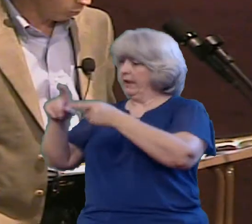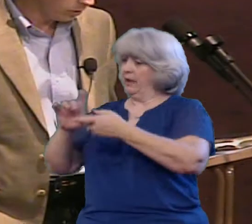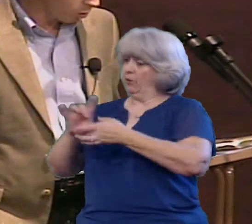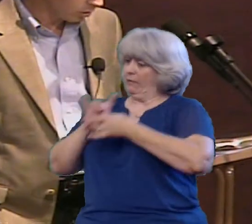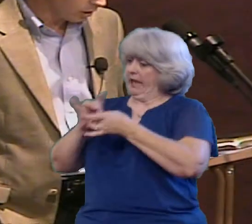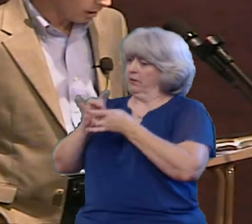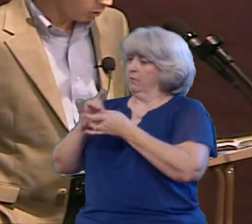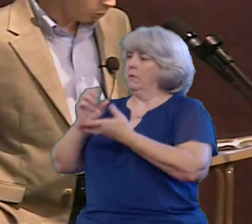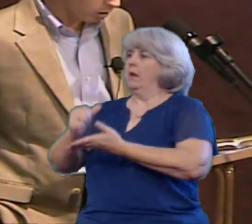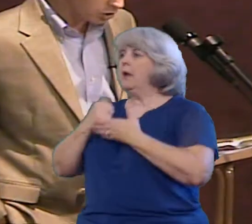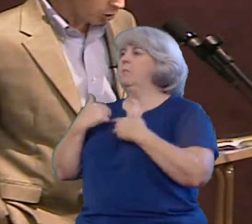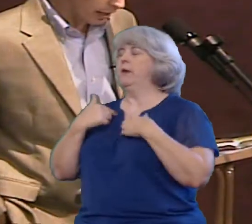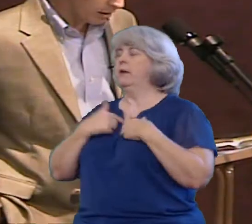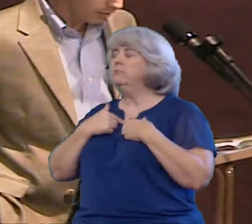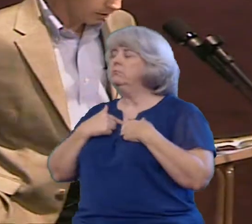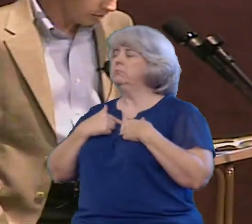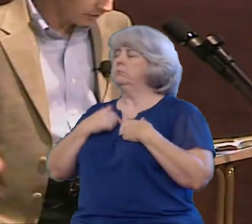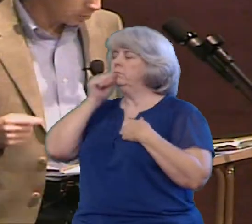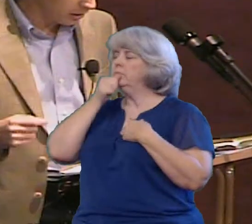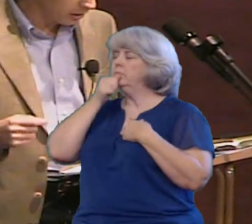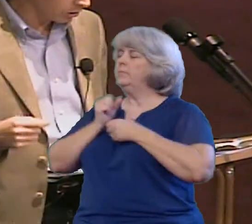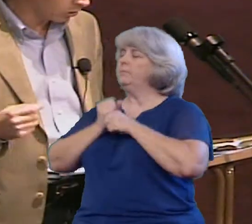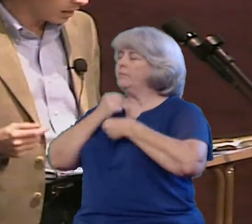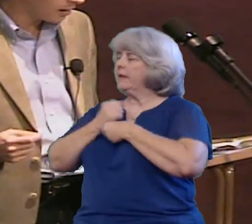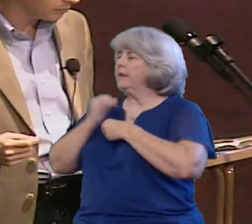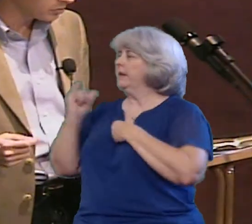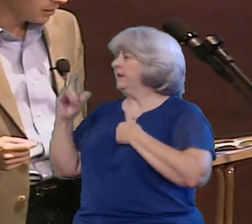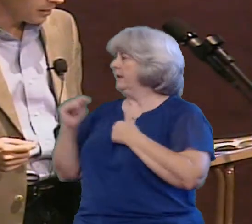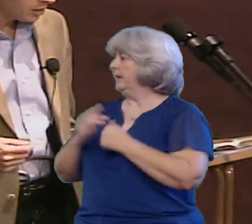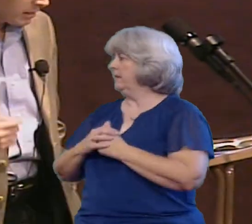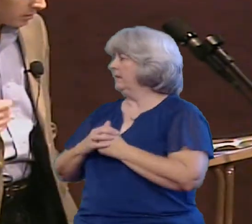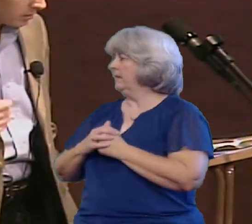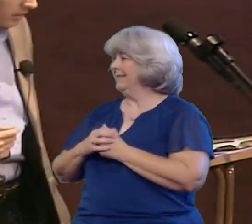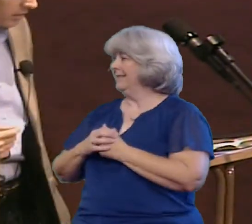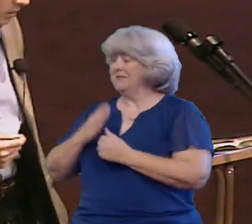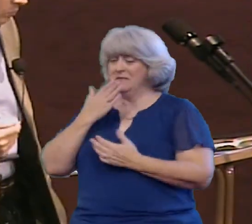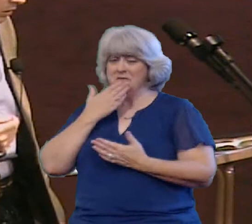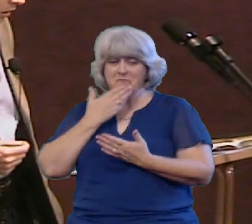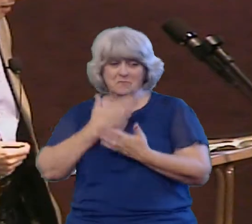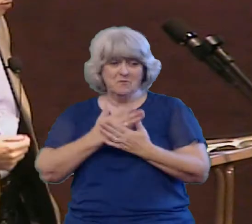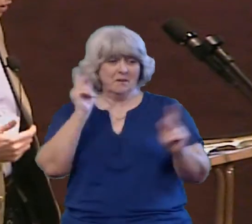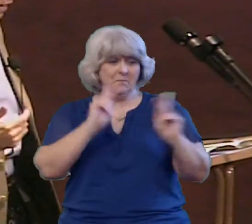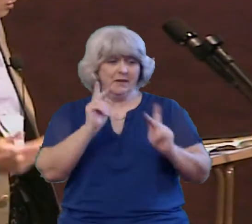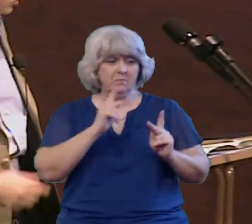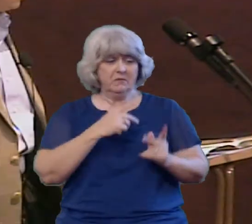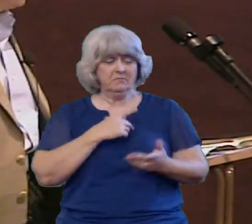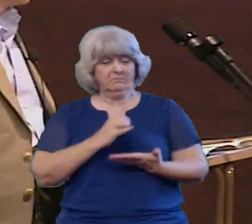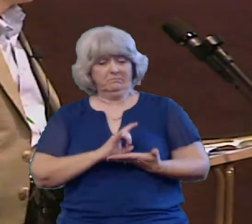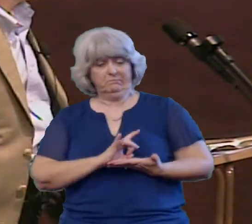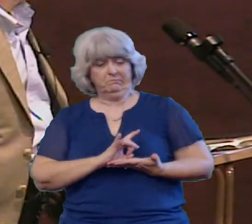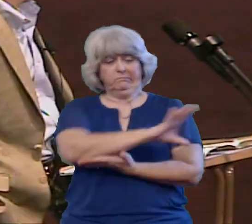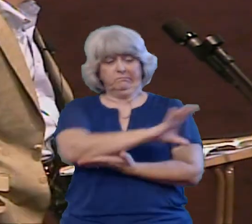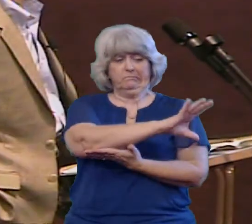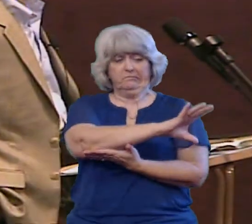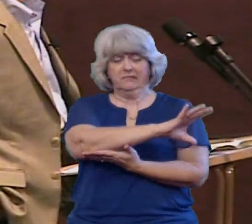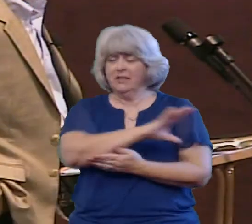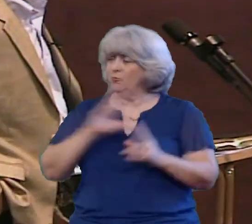We don't allow the world to choke out the authentic people in our lives To make it mean something less than what it actually is